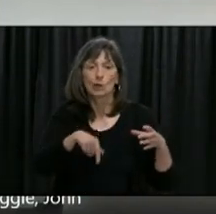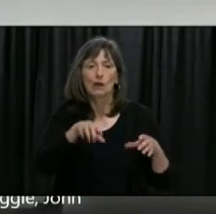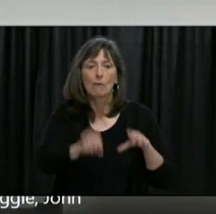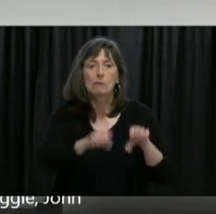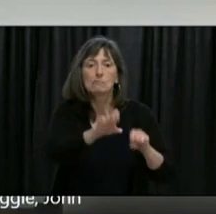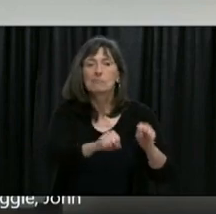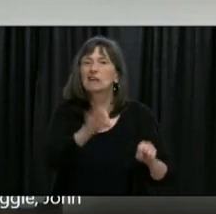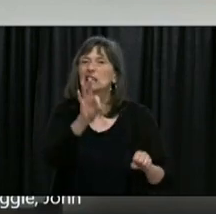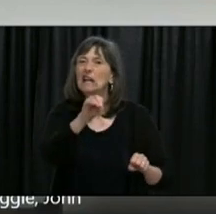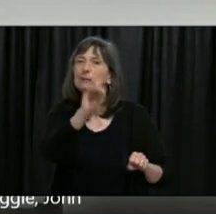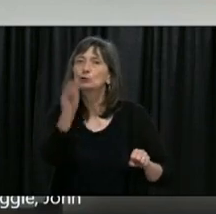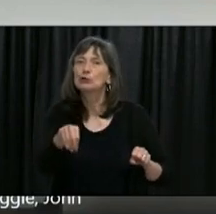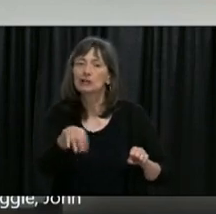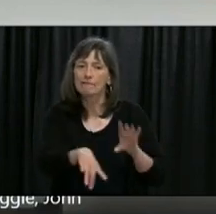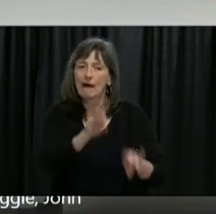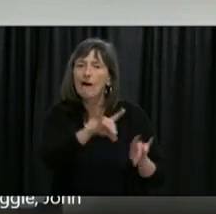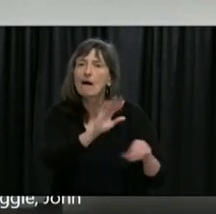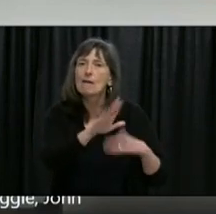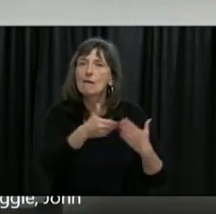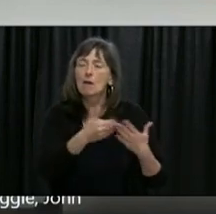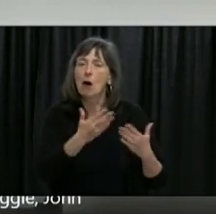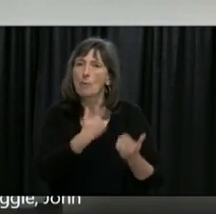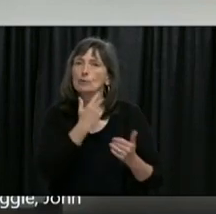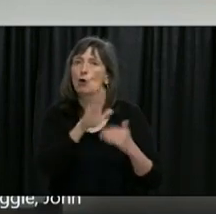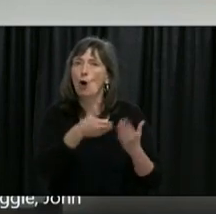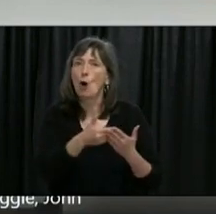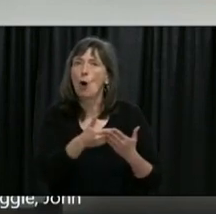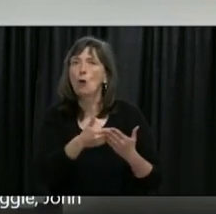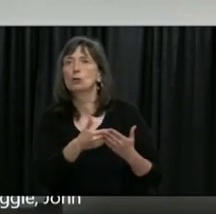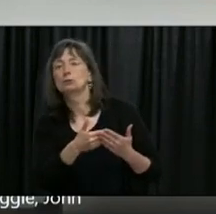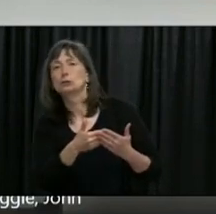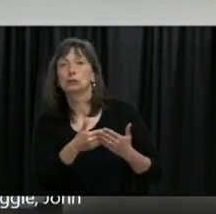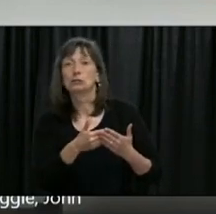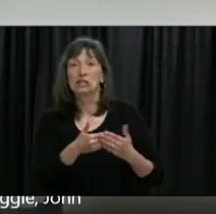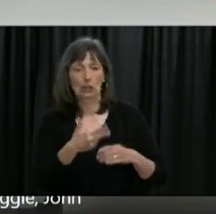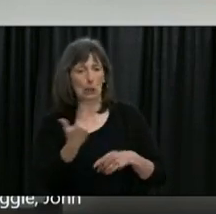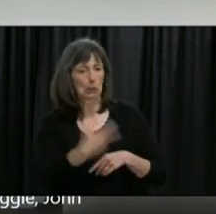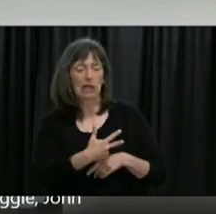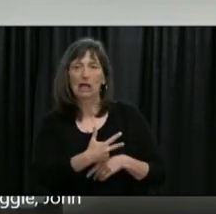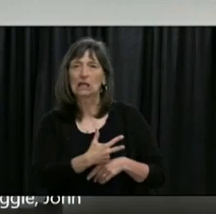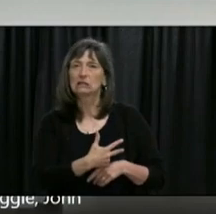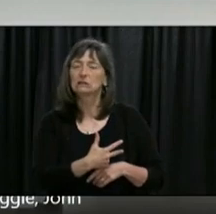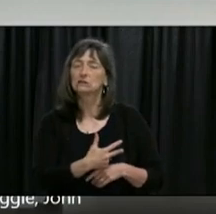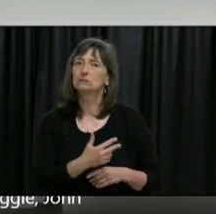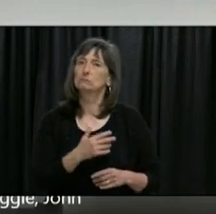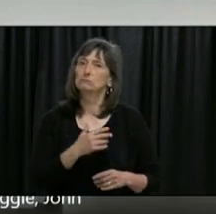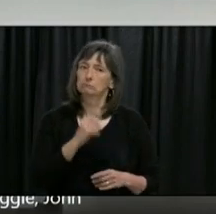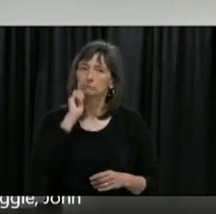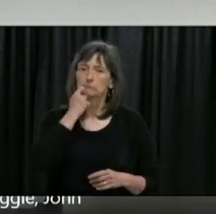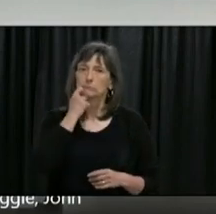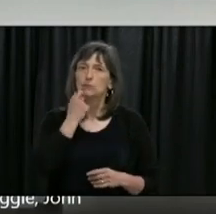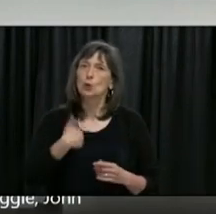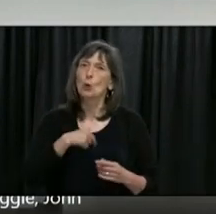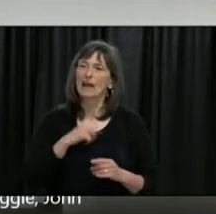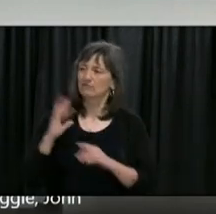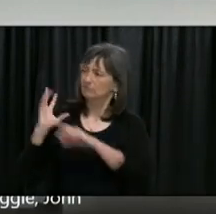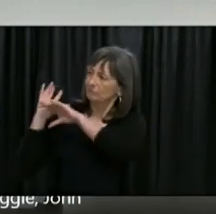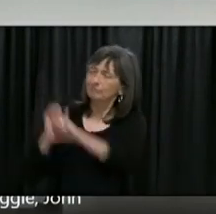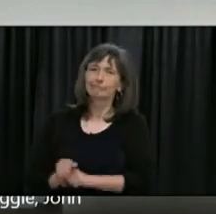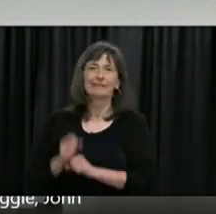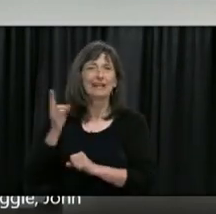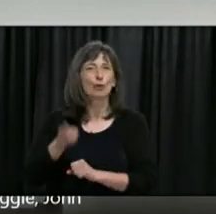period of time to the most three days and if you listen to Dr. Rahman's comment the way to control an epidemic is